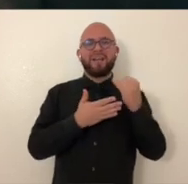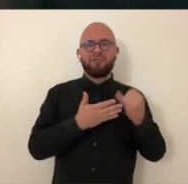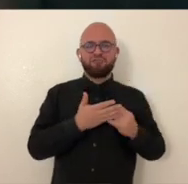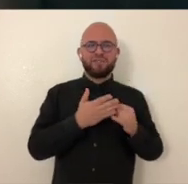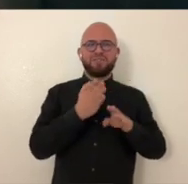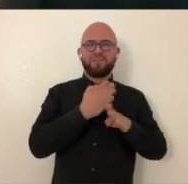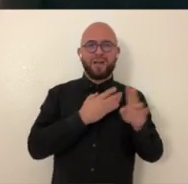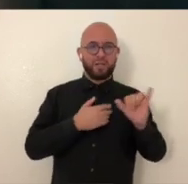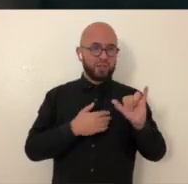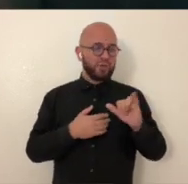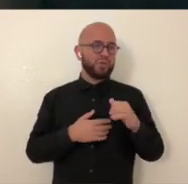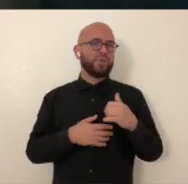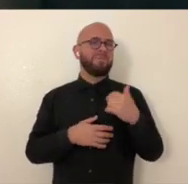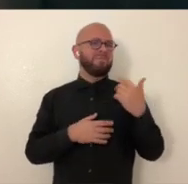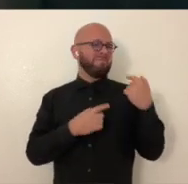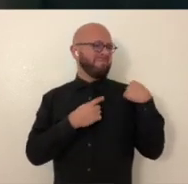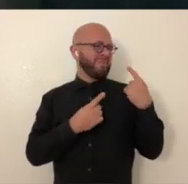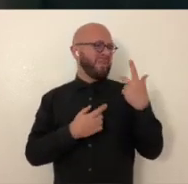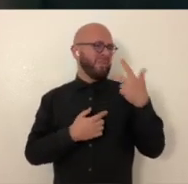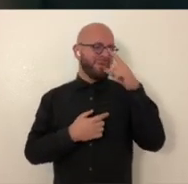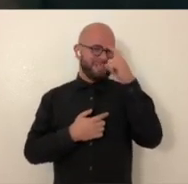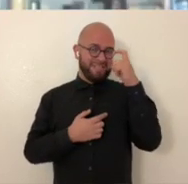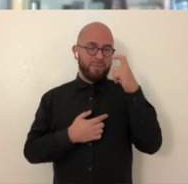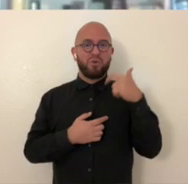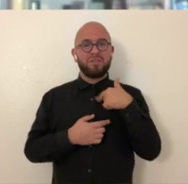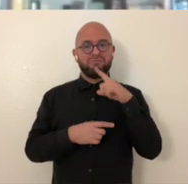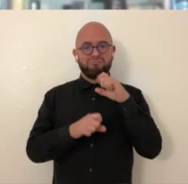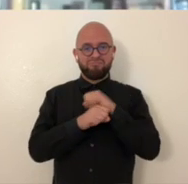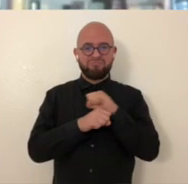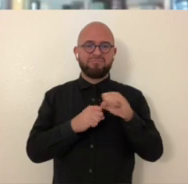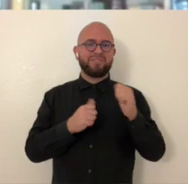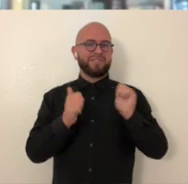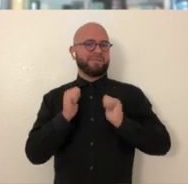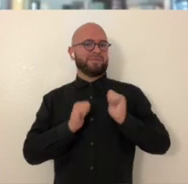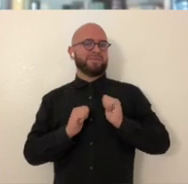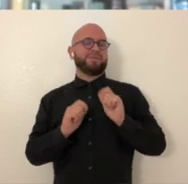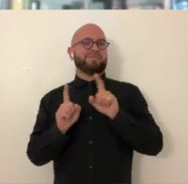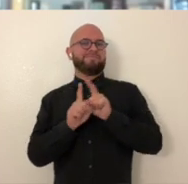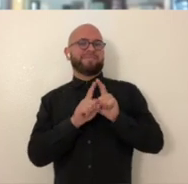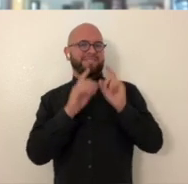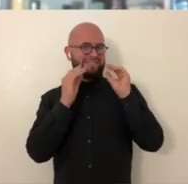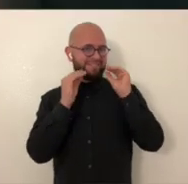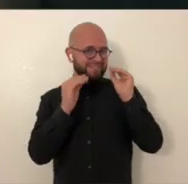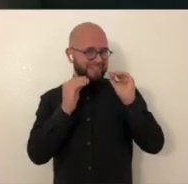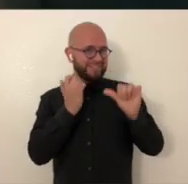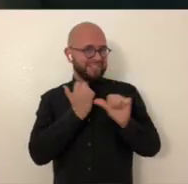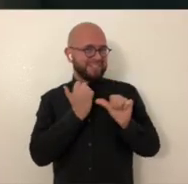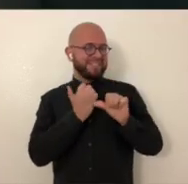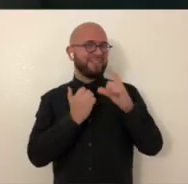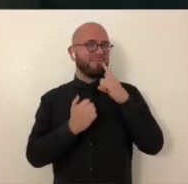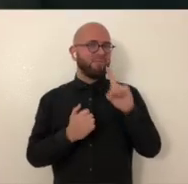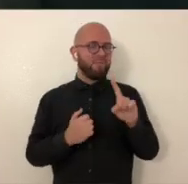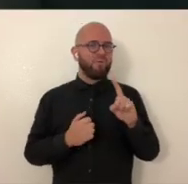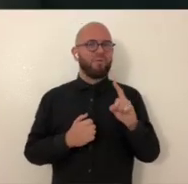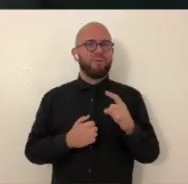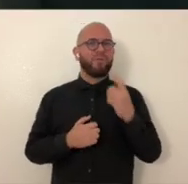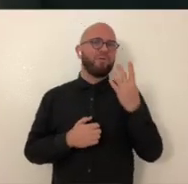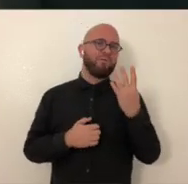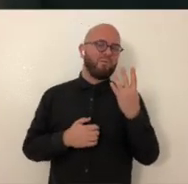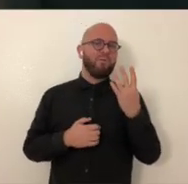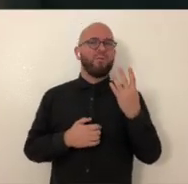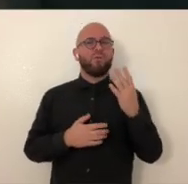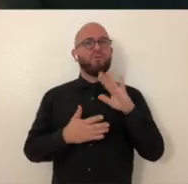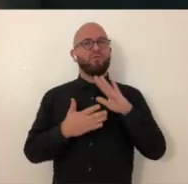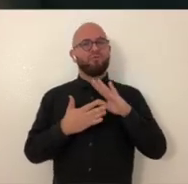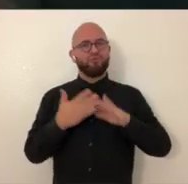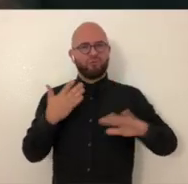minor. And I have an illustration minor as well. The past three summers, I did actually perform as a